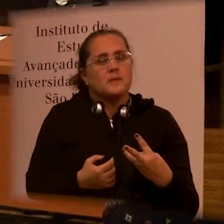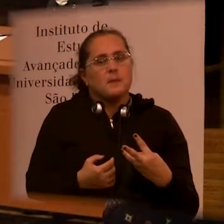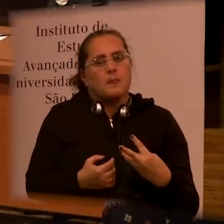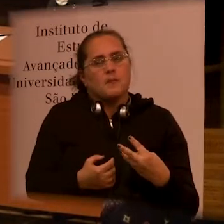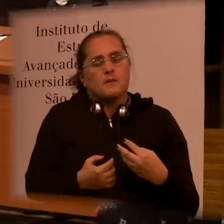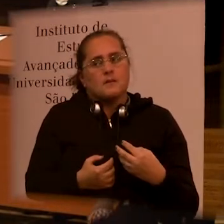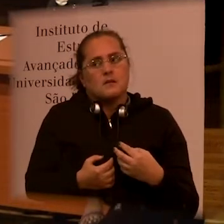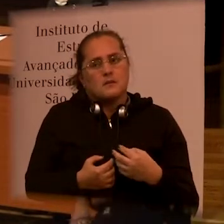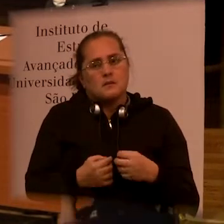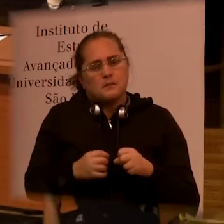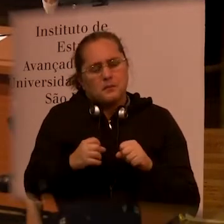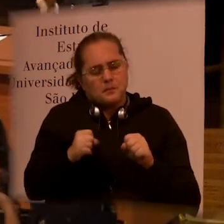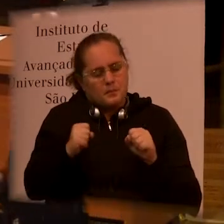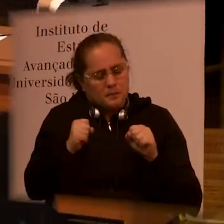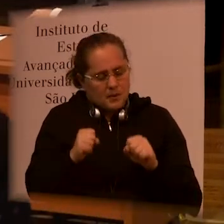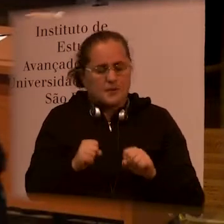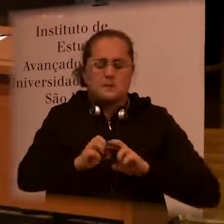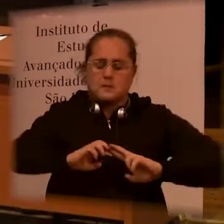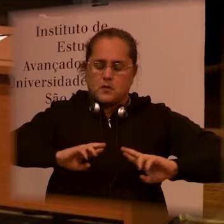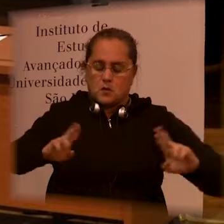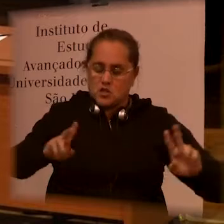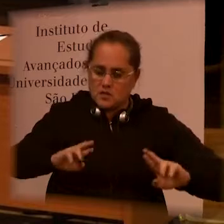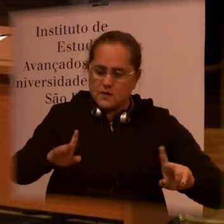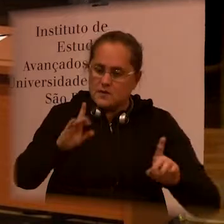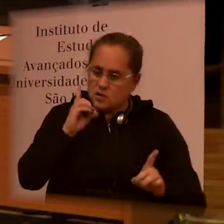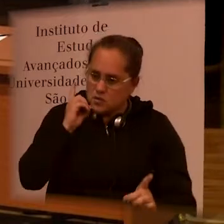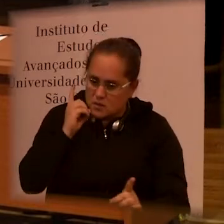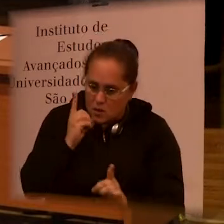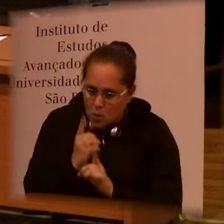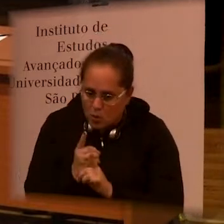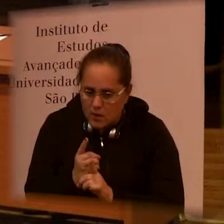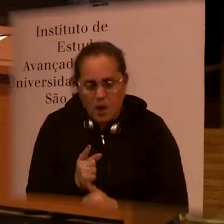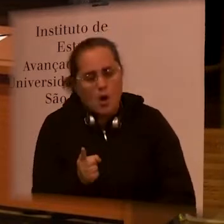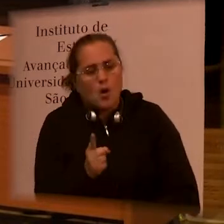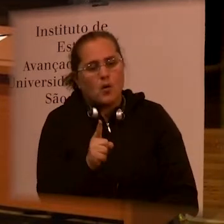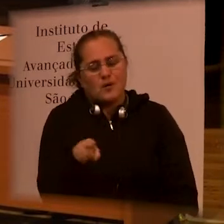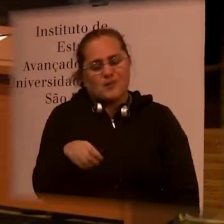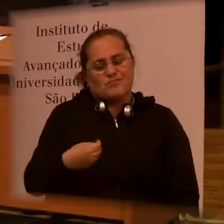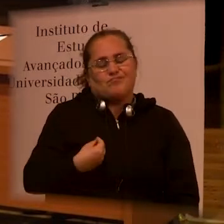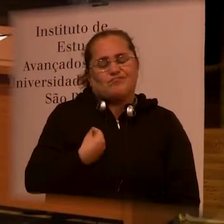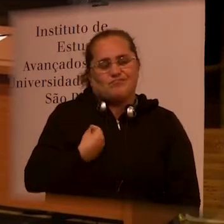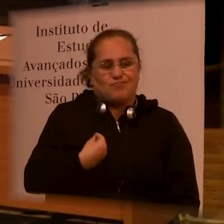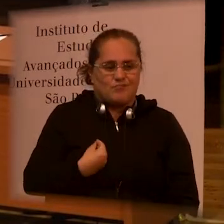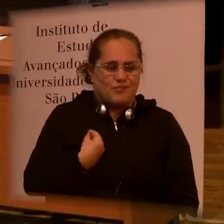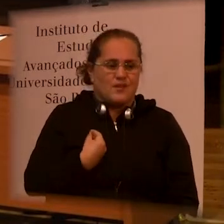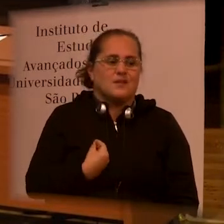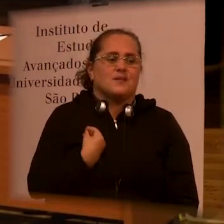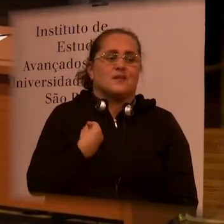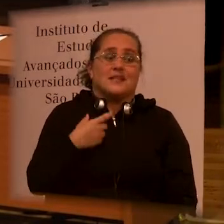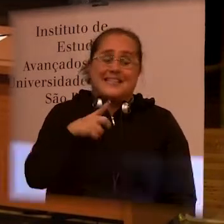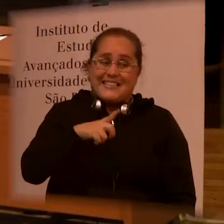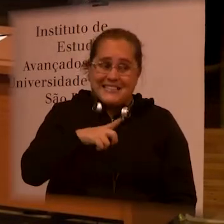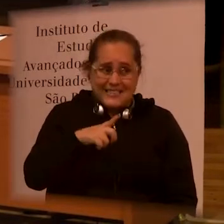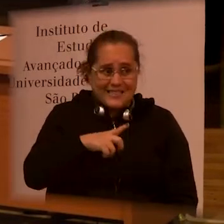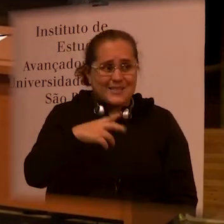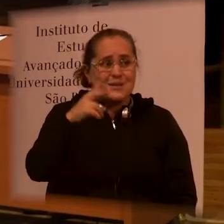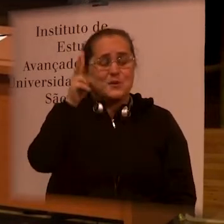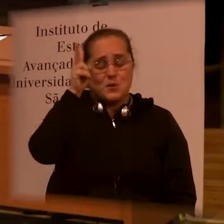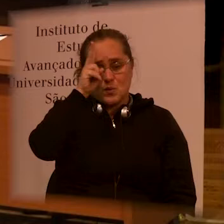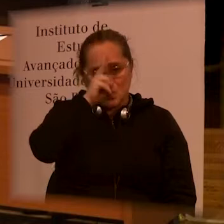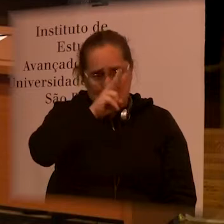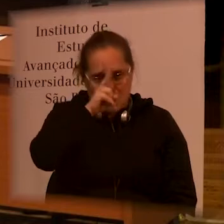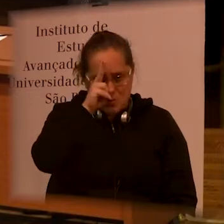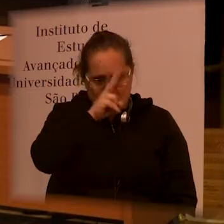with, from 3 to 14 years of age, that could be the difference between finding or not finding that child alive. We have a